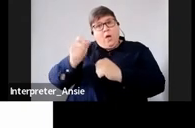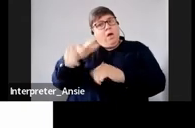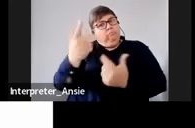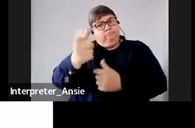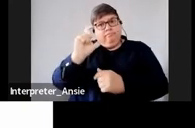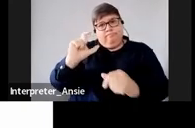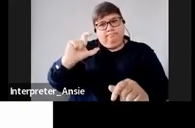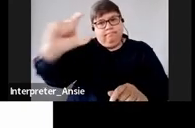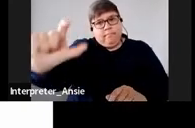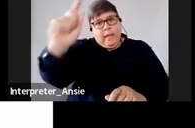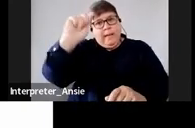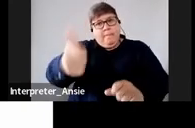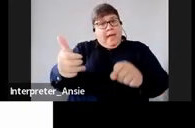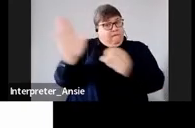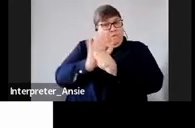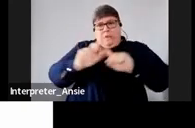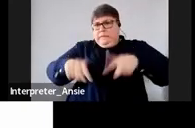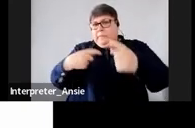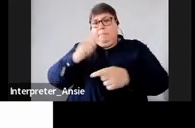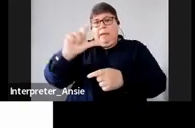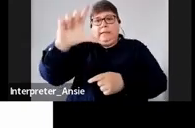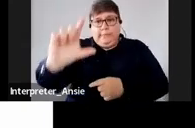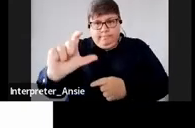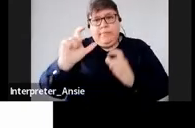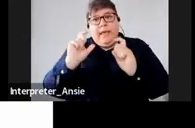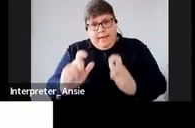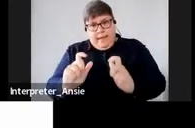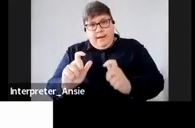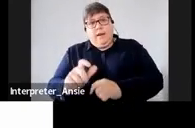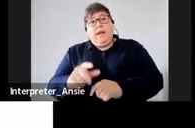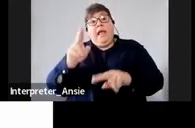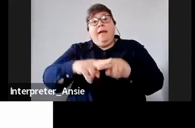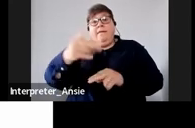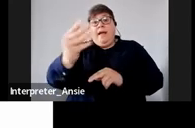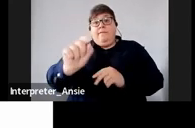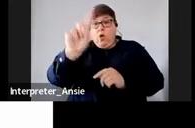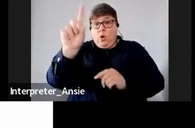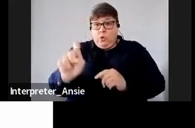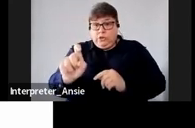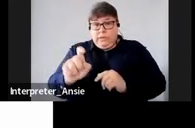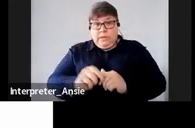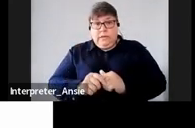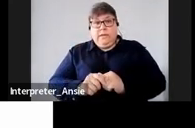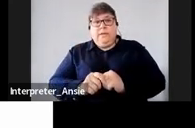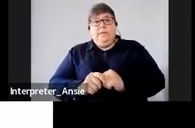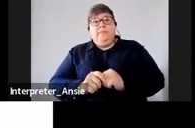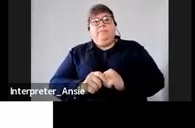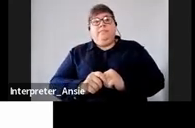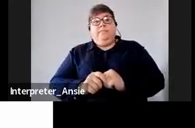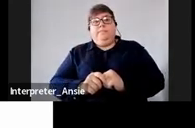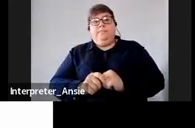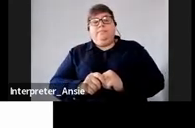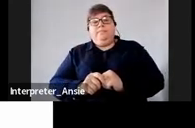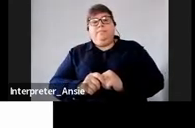opposed to pay the full amount so to answer your question because I think I've seen a question where people are asking